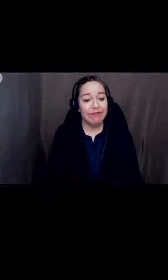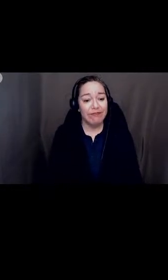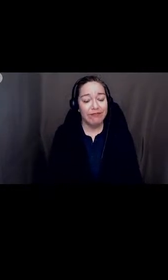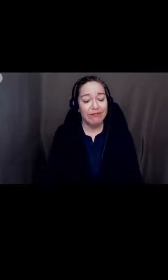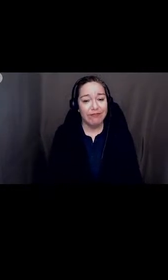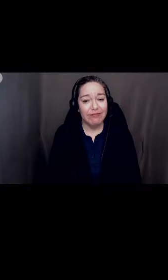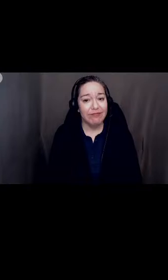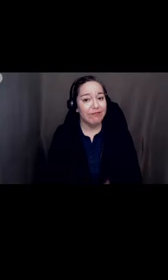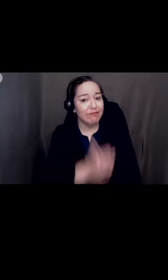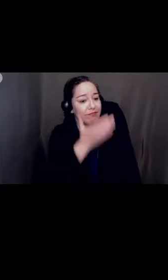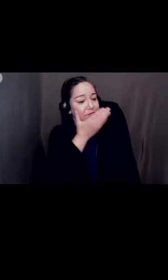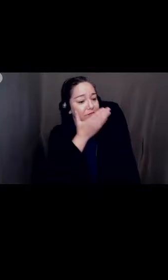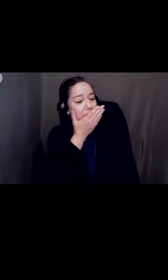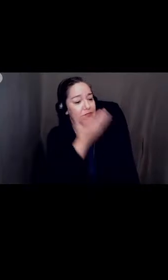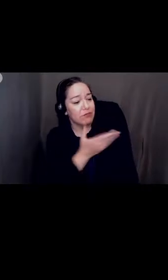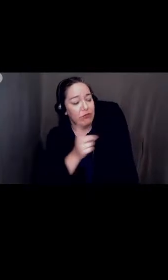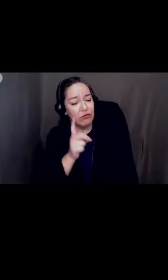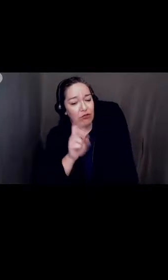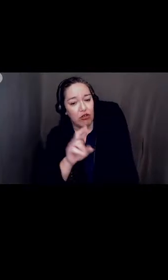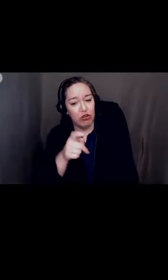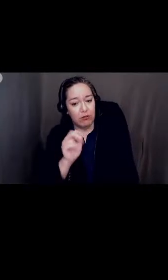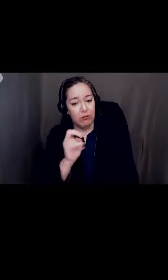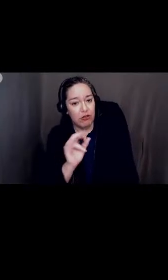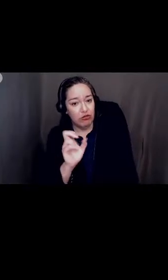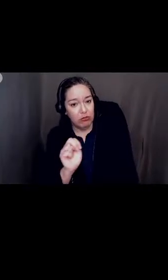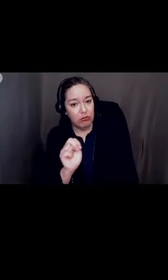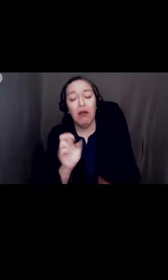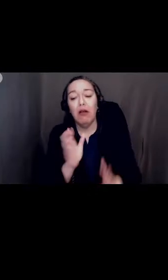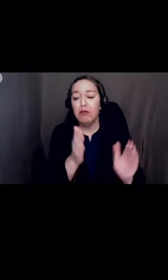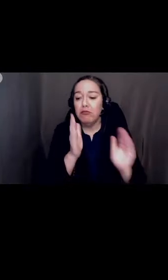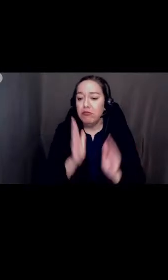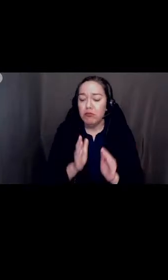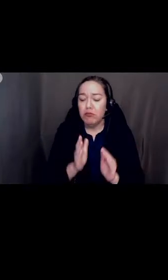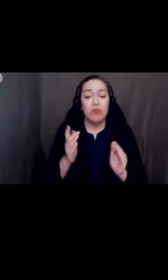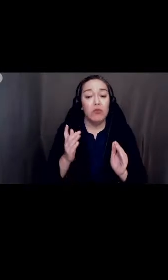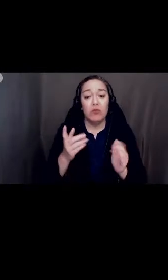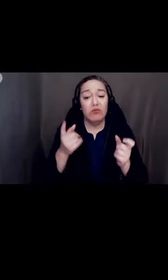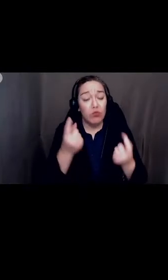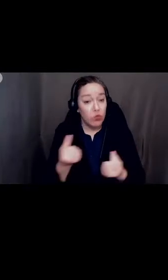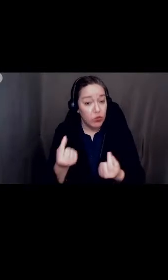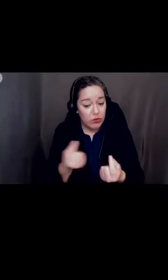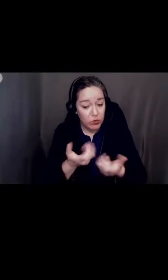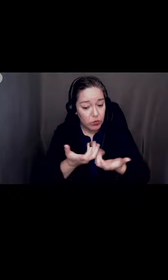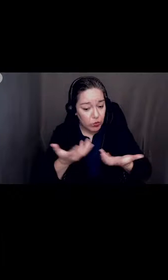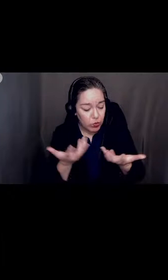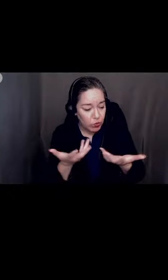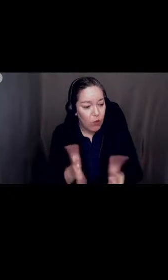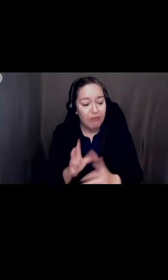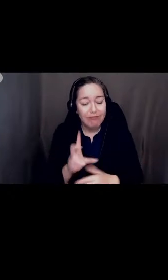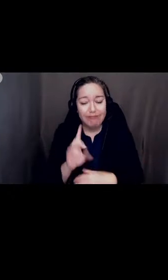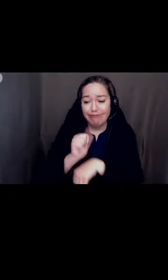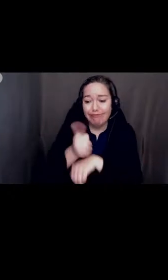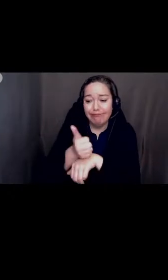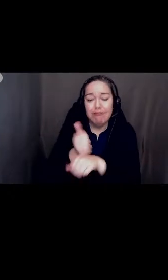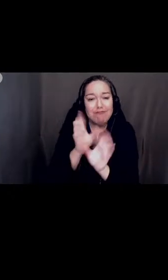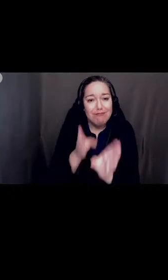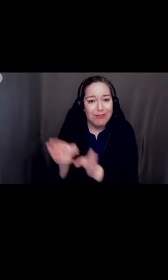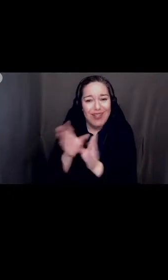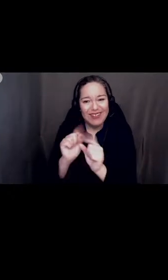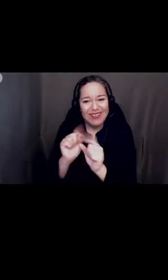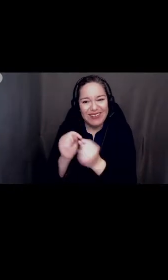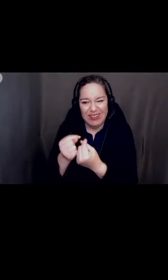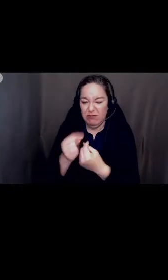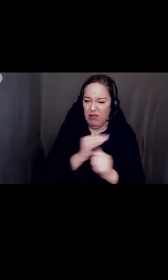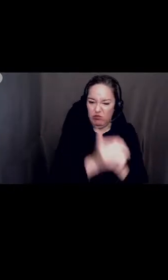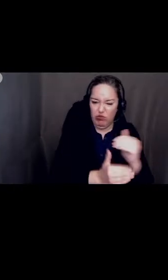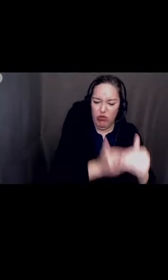Thank you, Dr. Peterson. And so, what we did is we established a planning team early on in the process